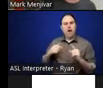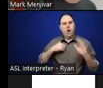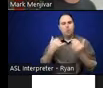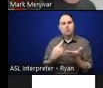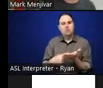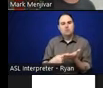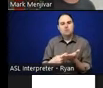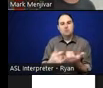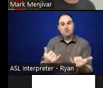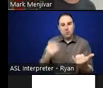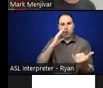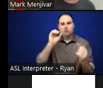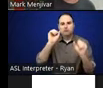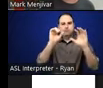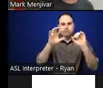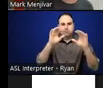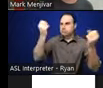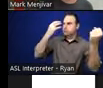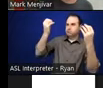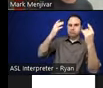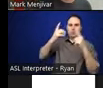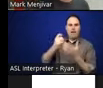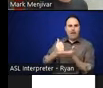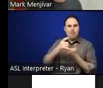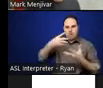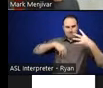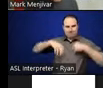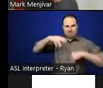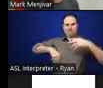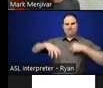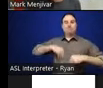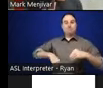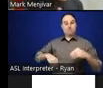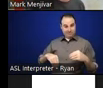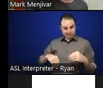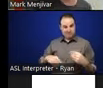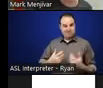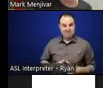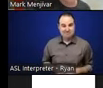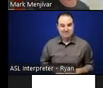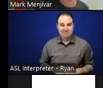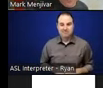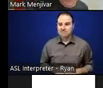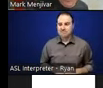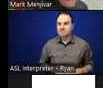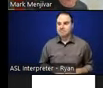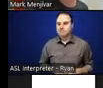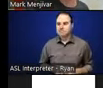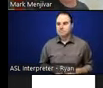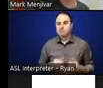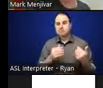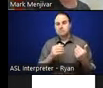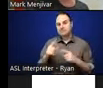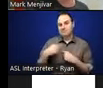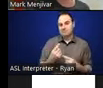in the communities that you're working inside of. I wanted to, you know, for the past 15 years or so, I've been trying